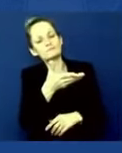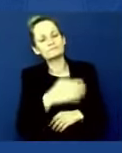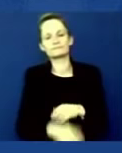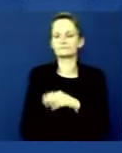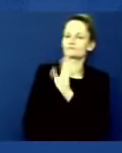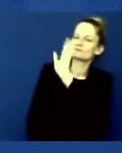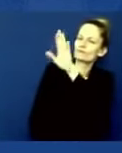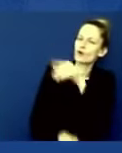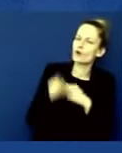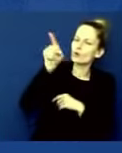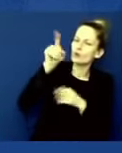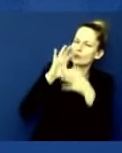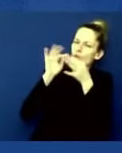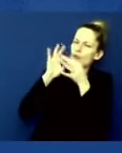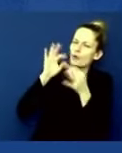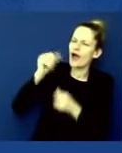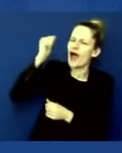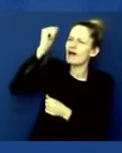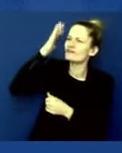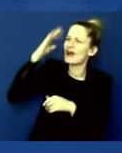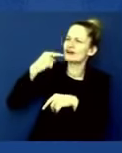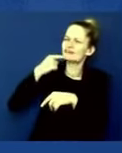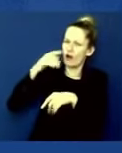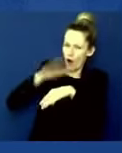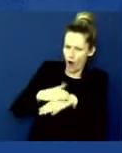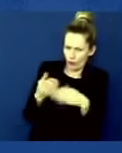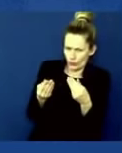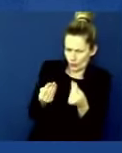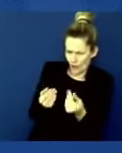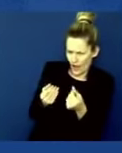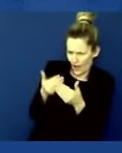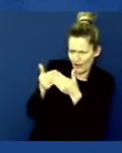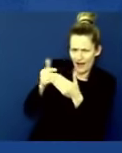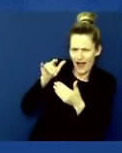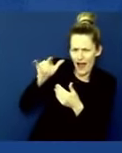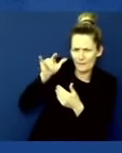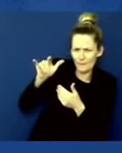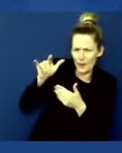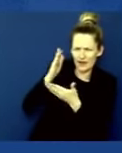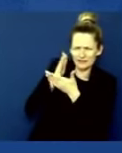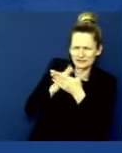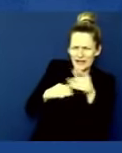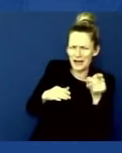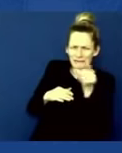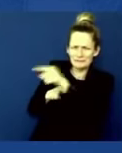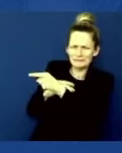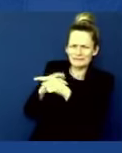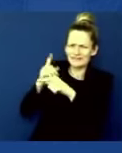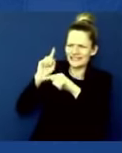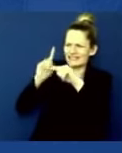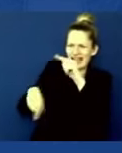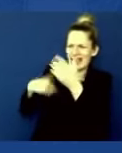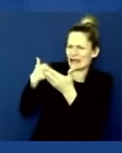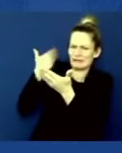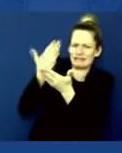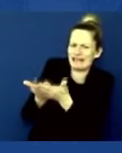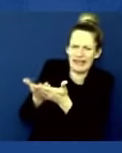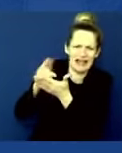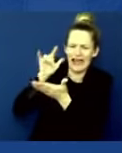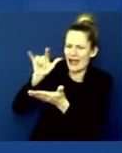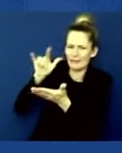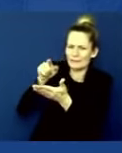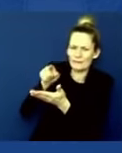airport. Some said it said they feel abandoned by the U.S. U.S. staff still haven't, some U.S. embassy staff that are Afghan haven't been able